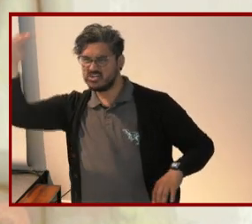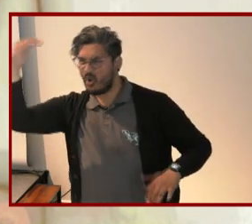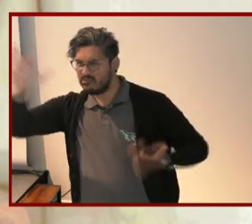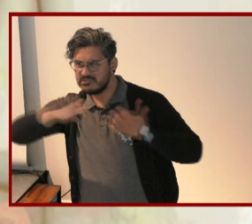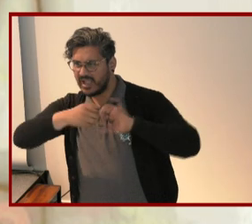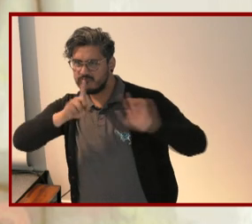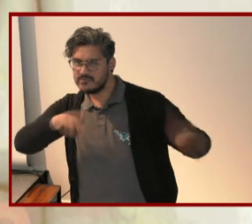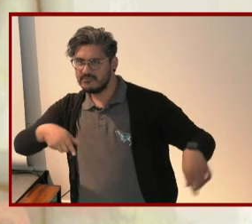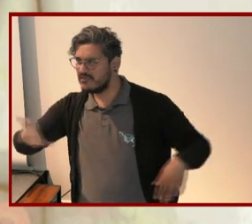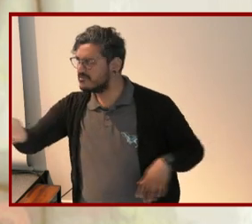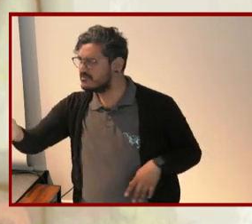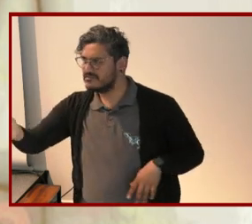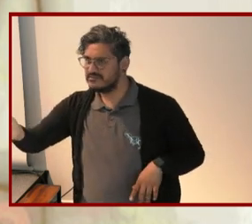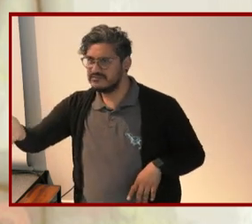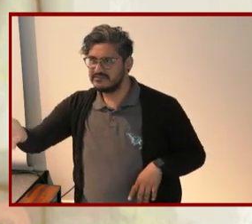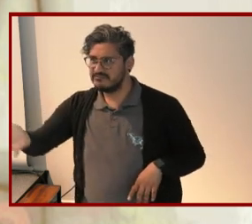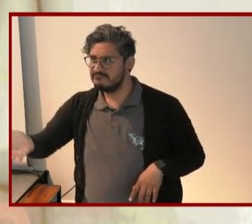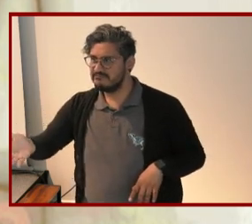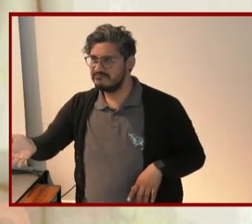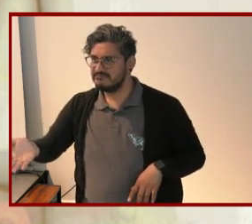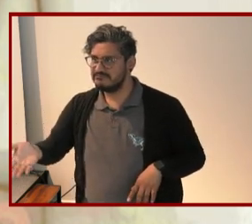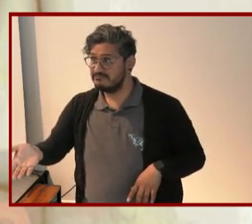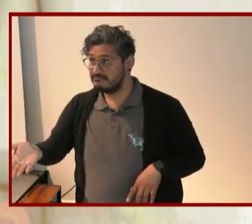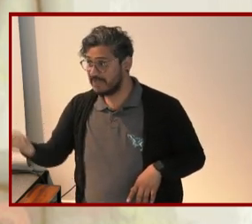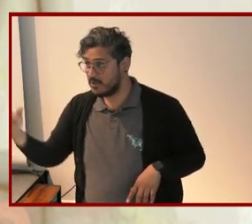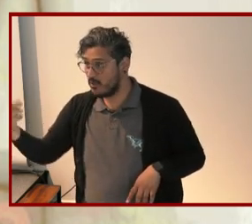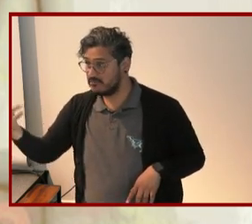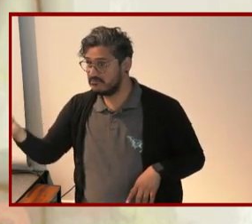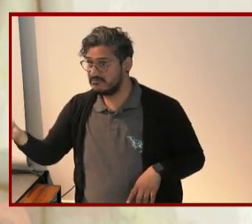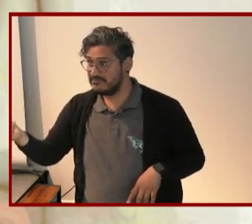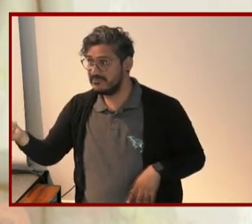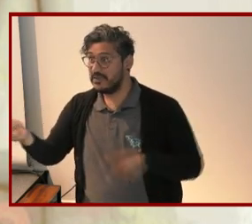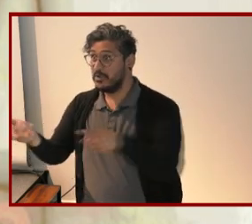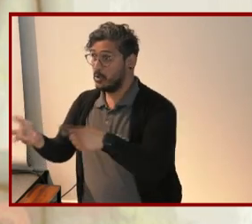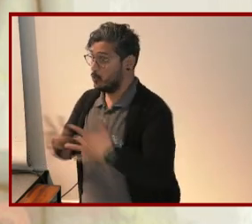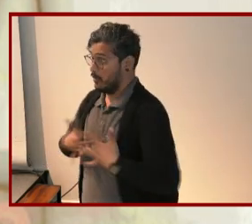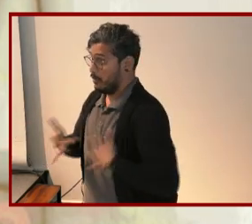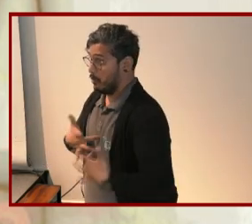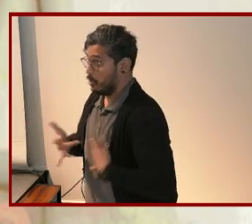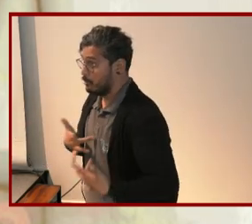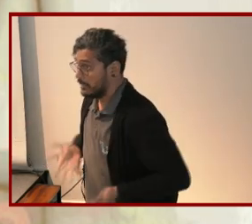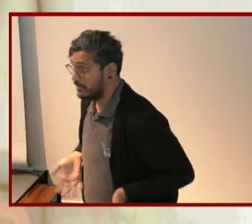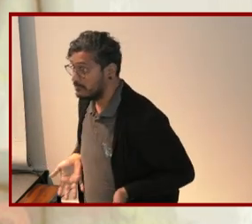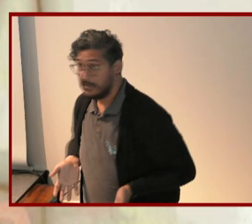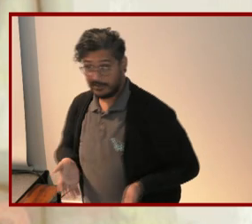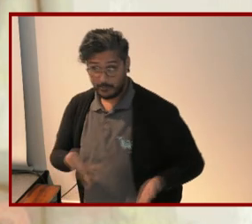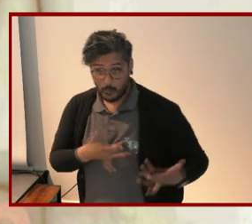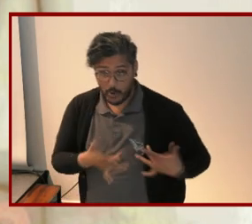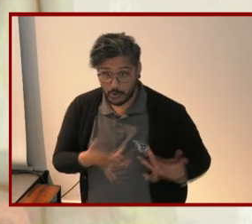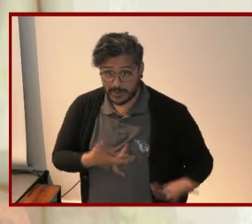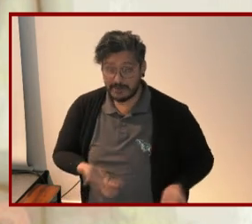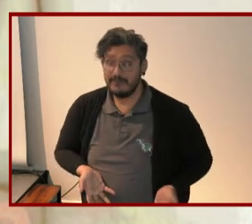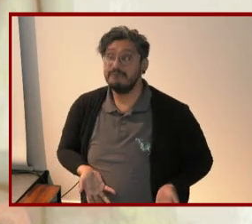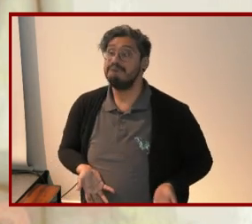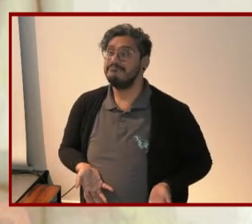anybody worried the adults were worried